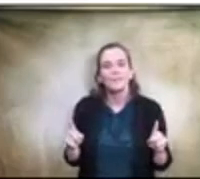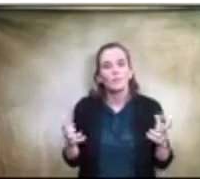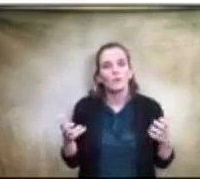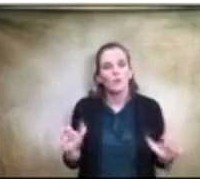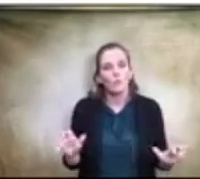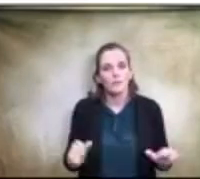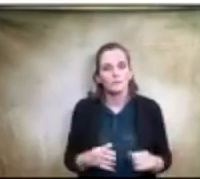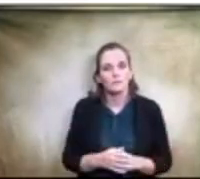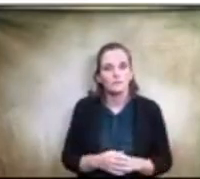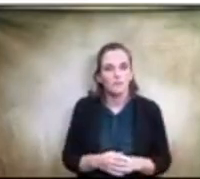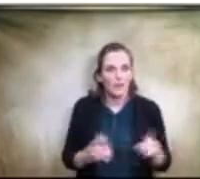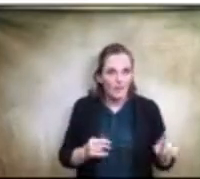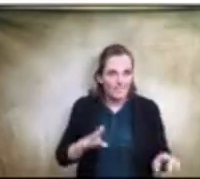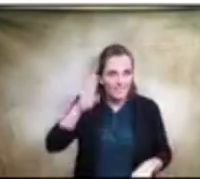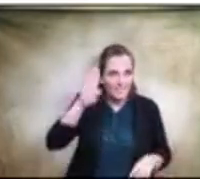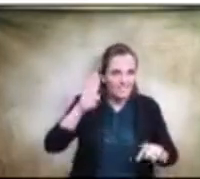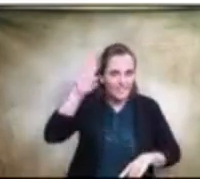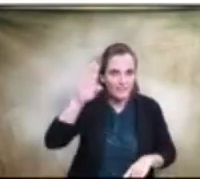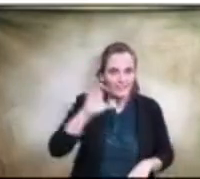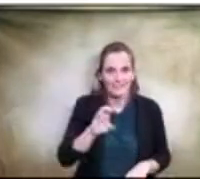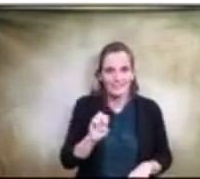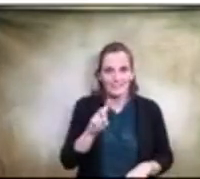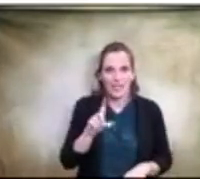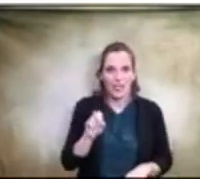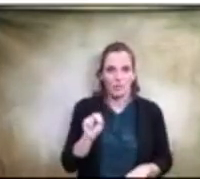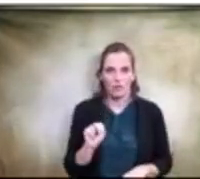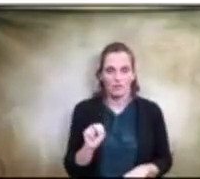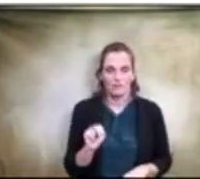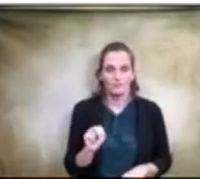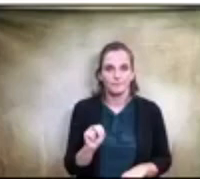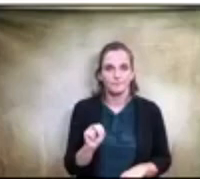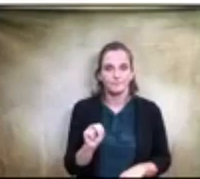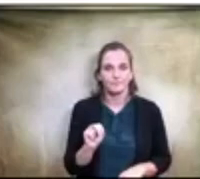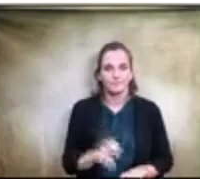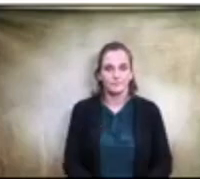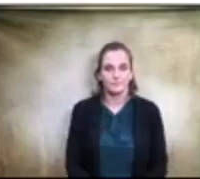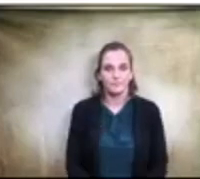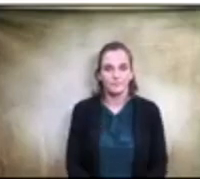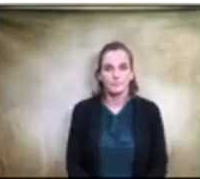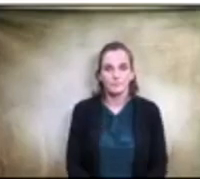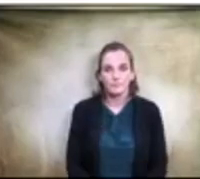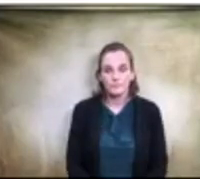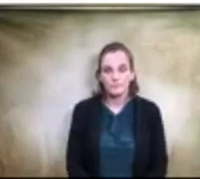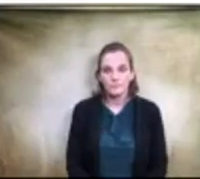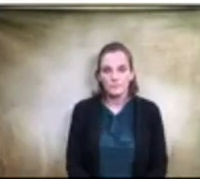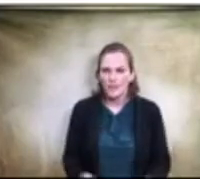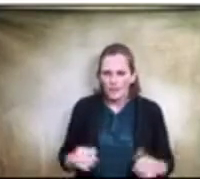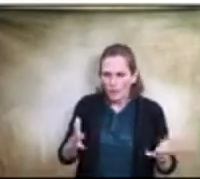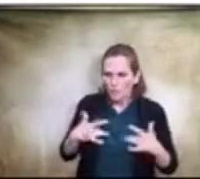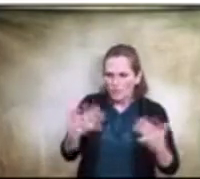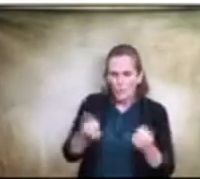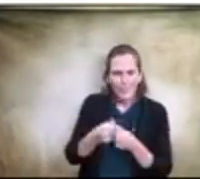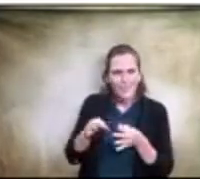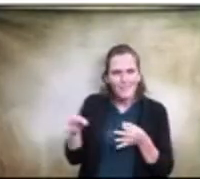I'm sorry, what's been the delay then of creating